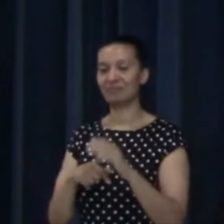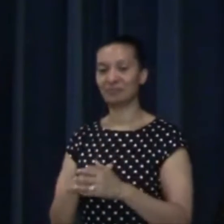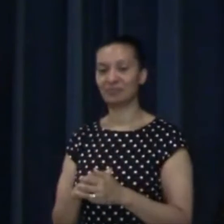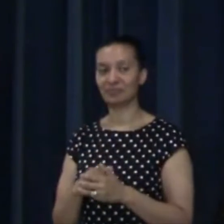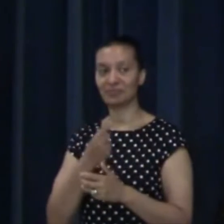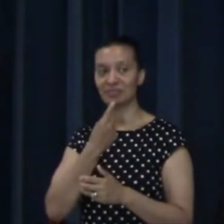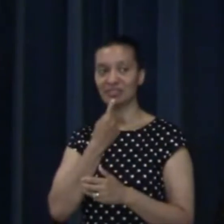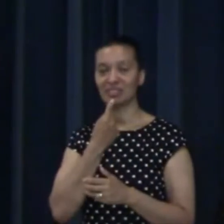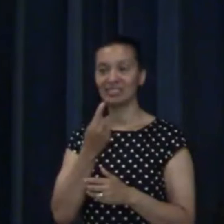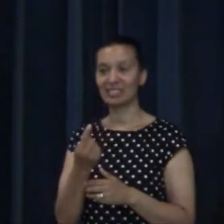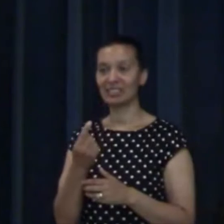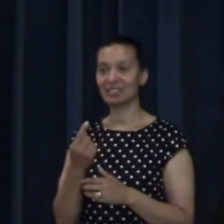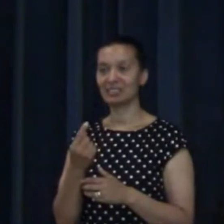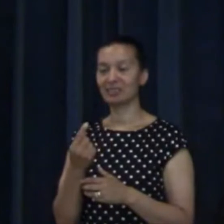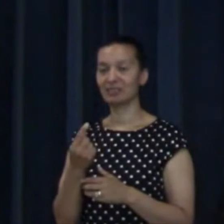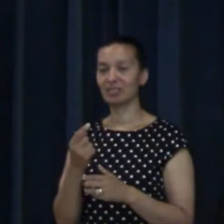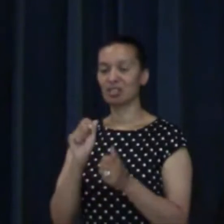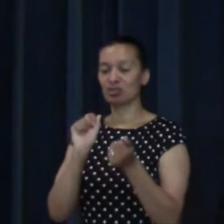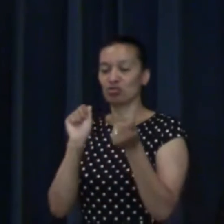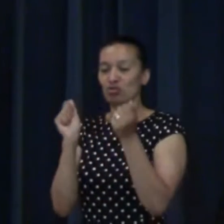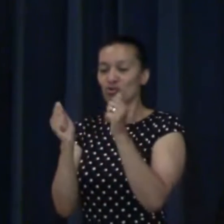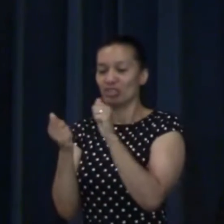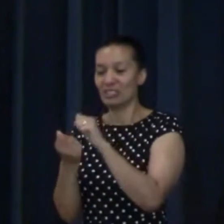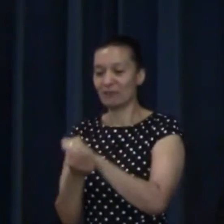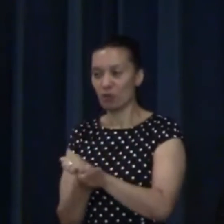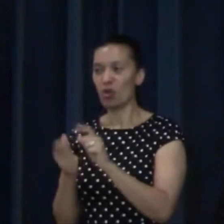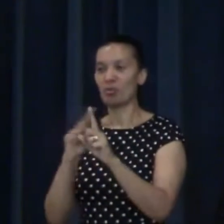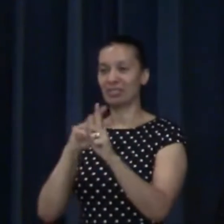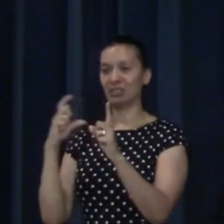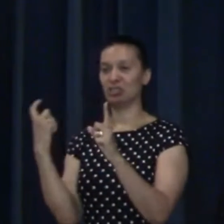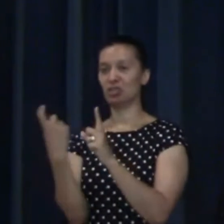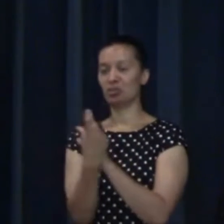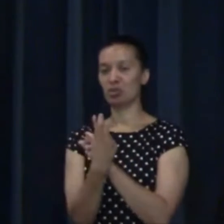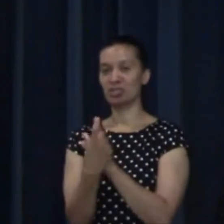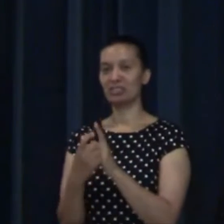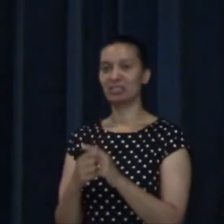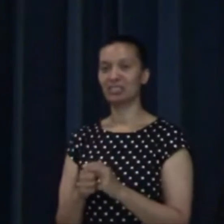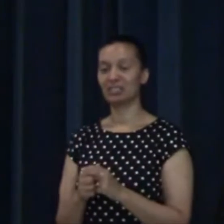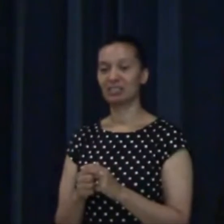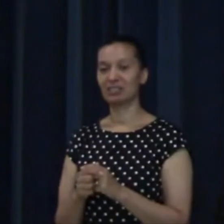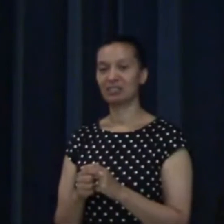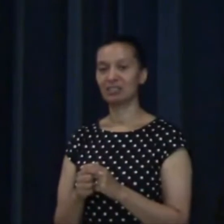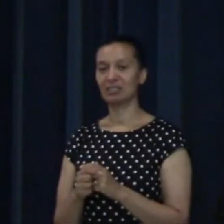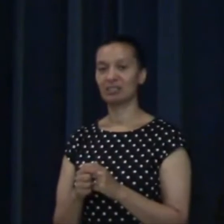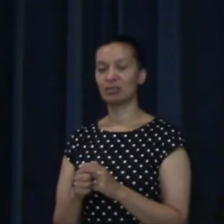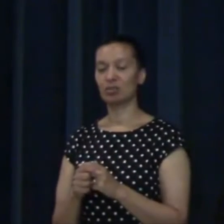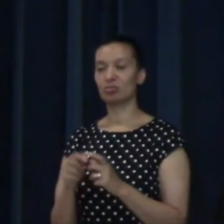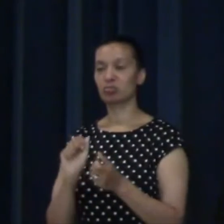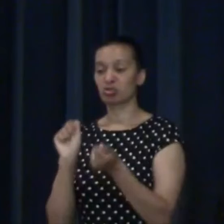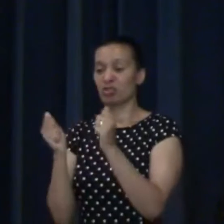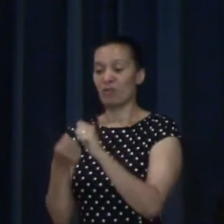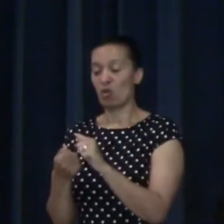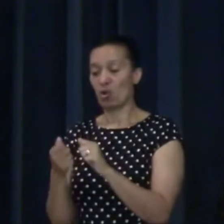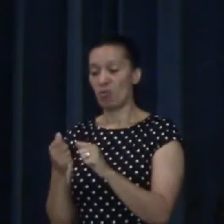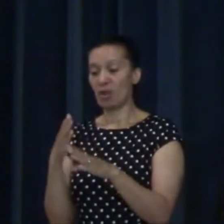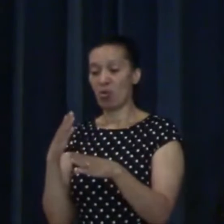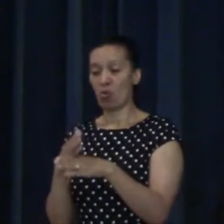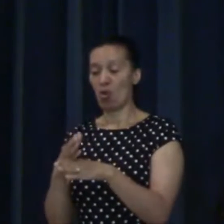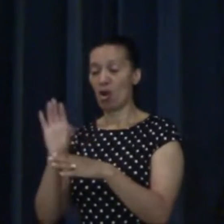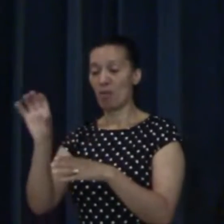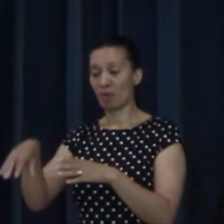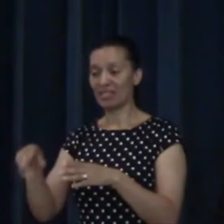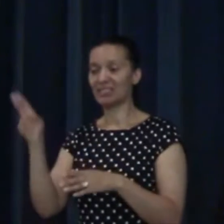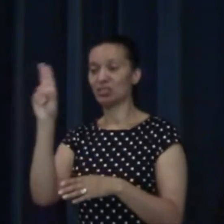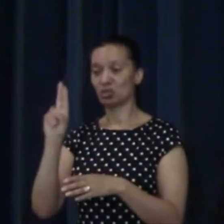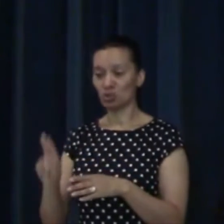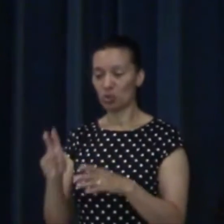about transforming communities. We can extend that to say transforming workplaces, to transforming